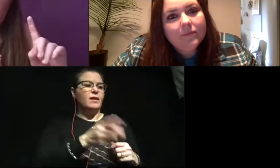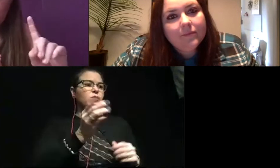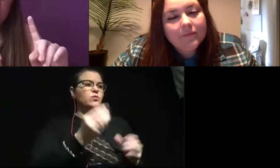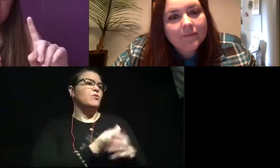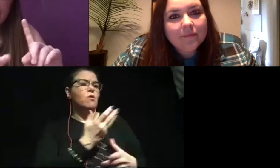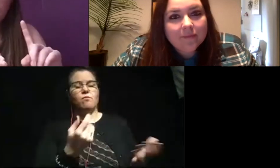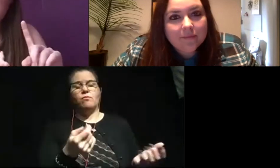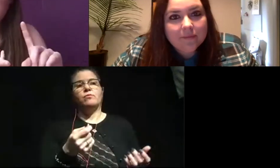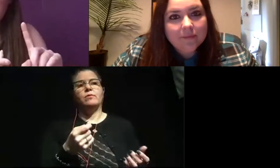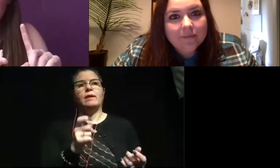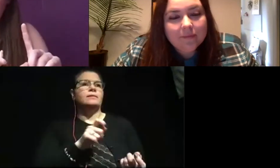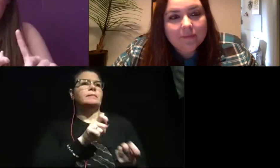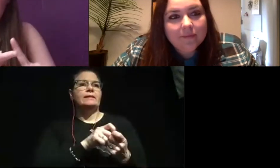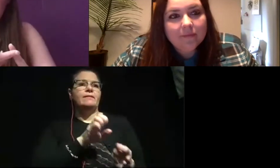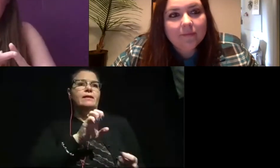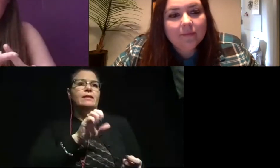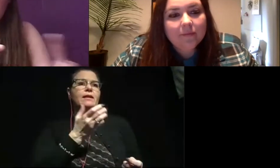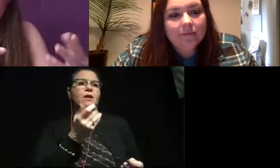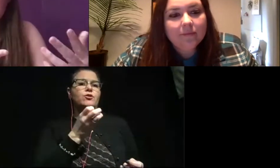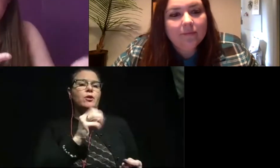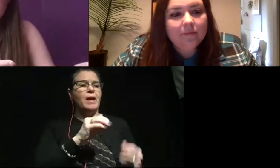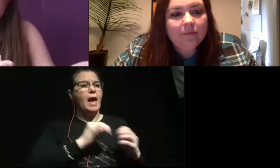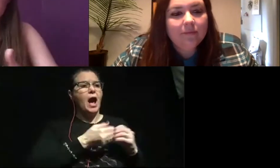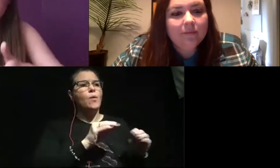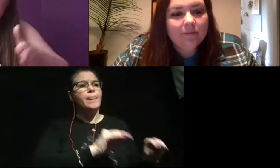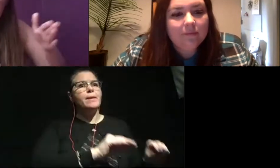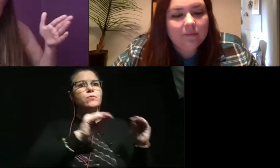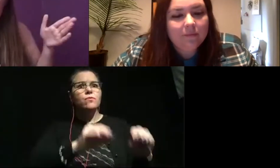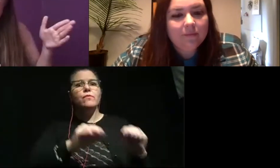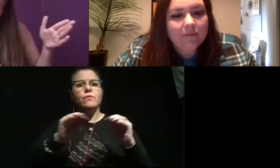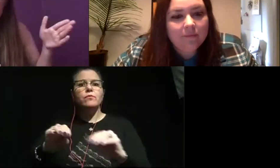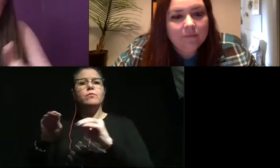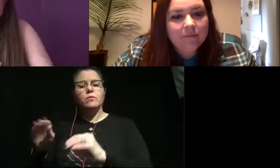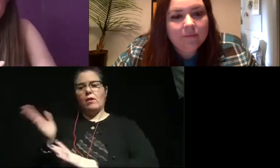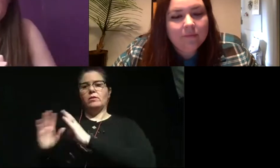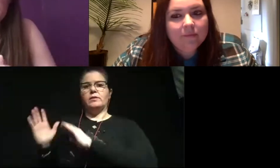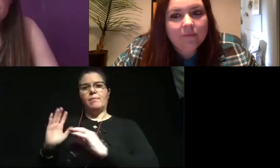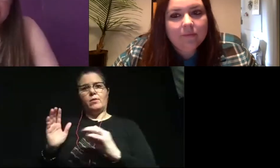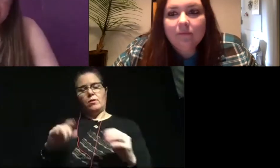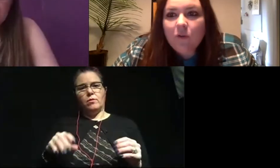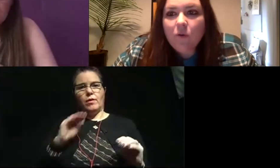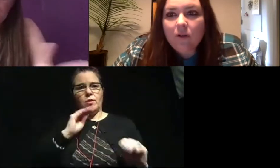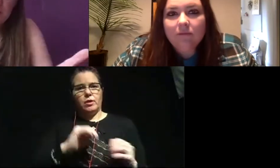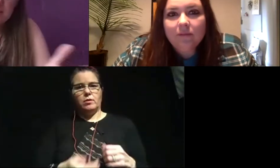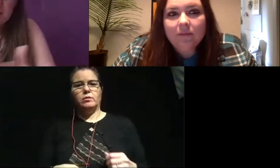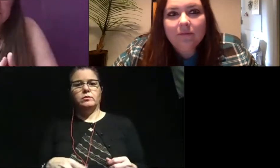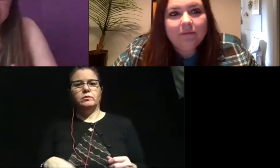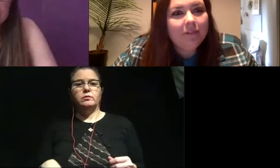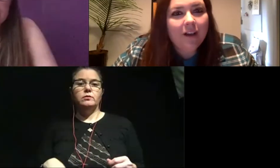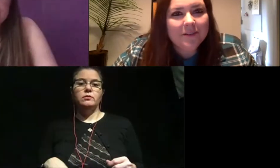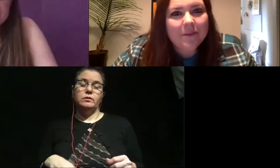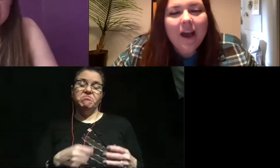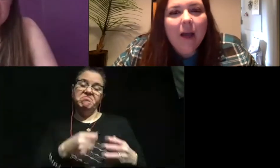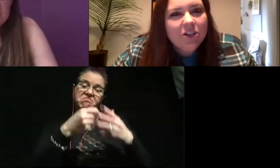Or how did they move across ocean basins a long, long, long time ago? So all kinds of stuff.